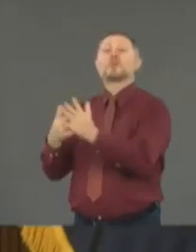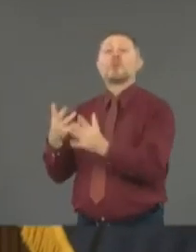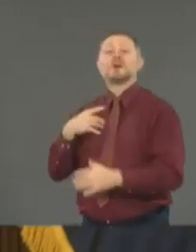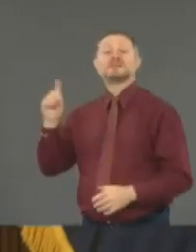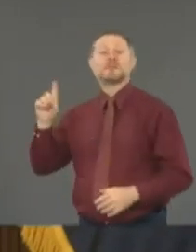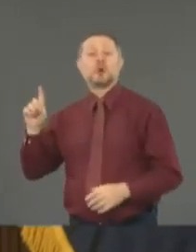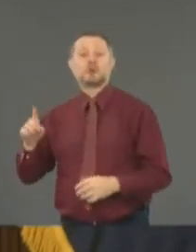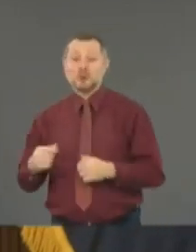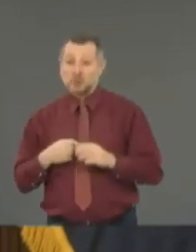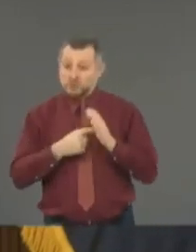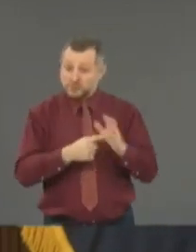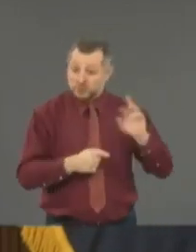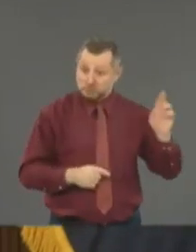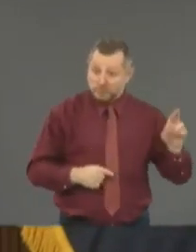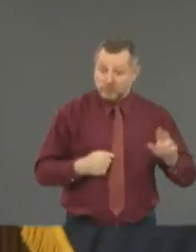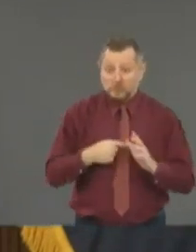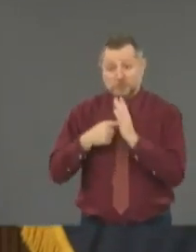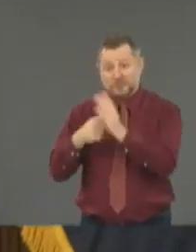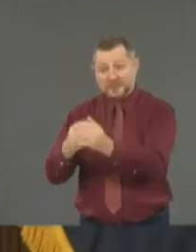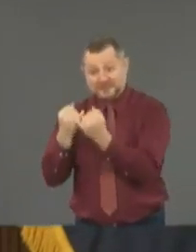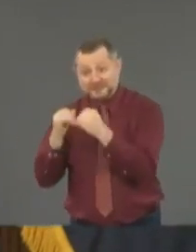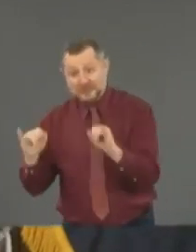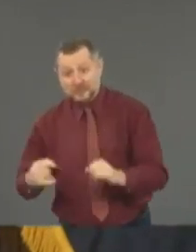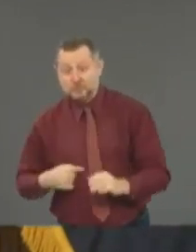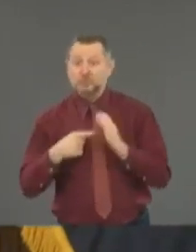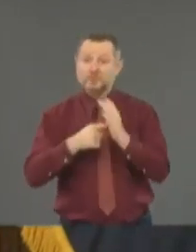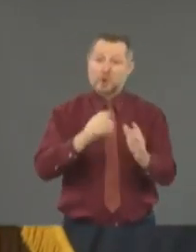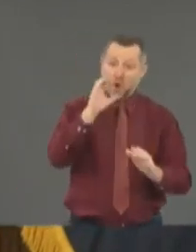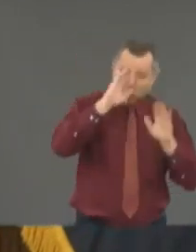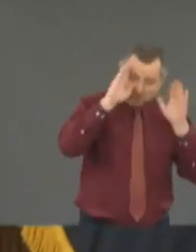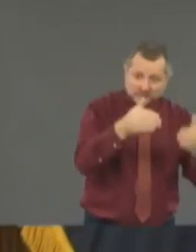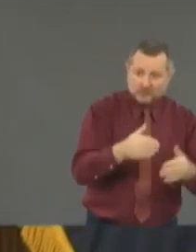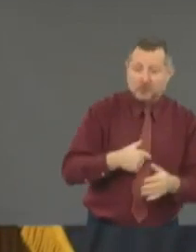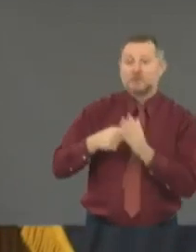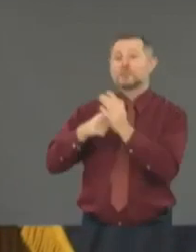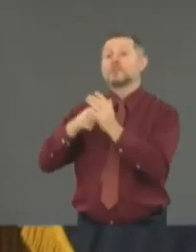Independents. I represent Conservatives. I represent Buffalo. I represent Manhattan.